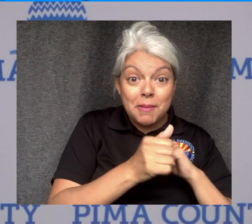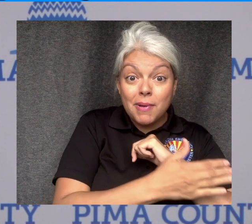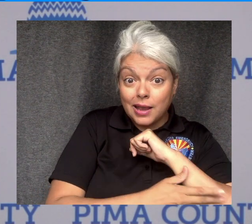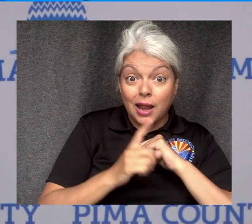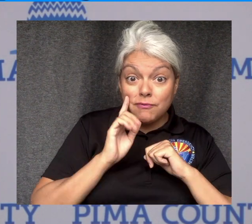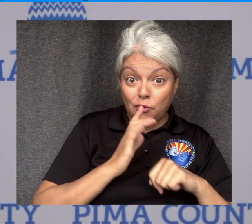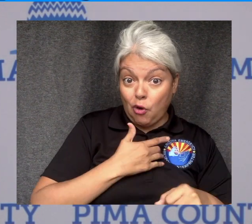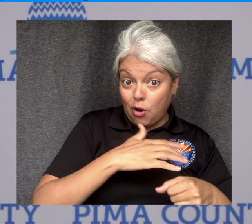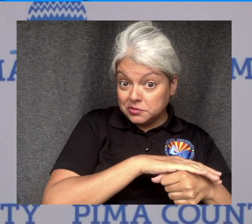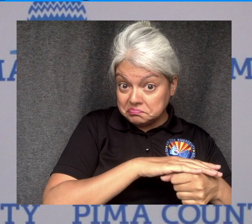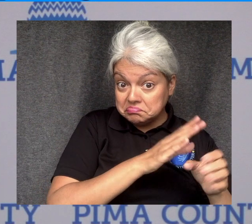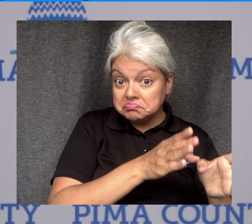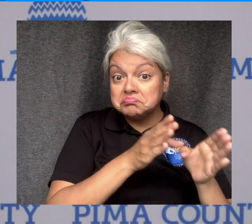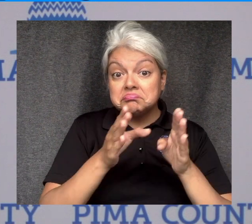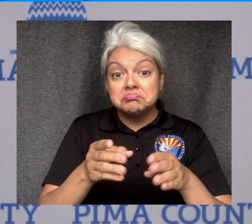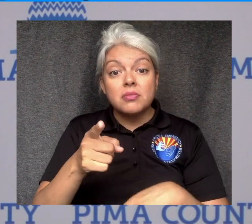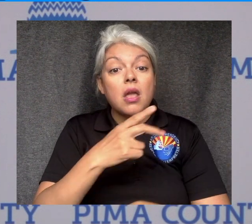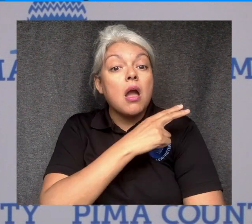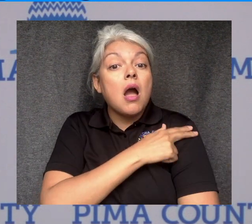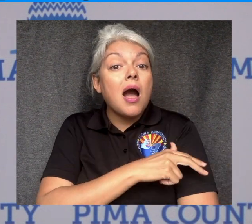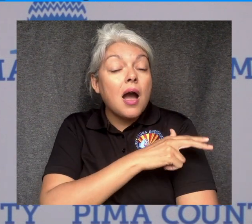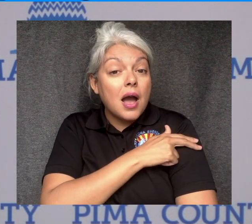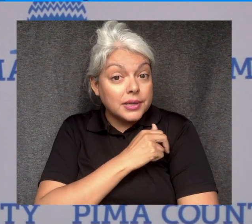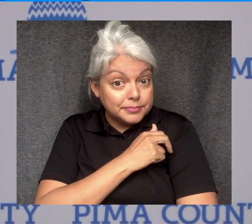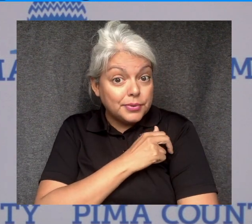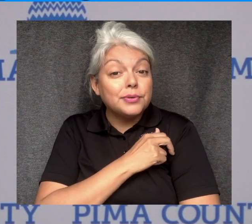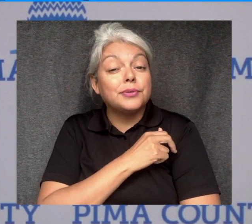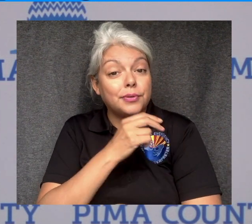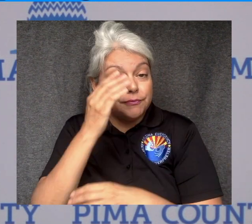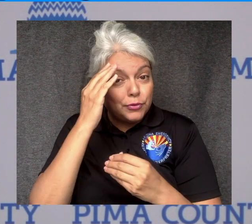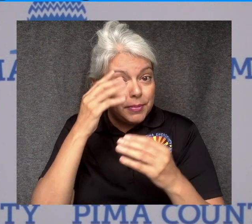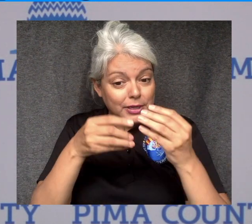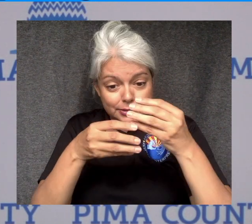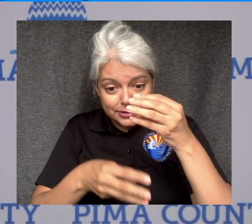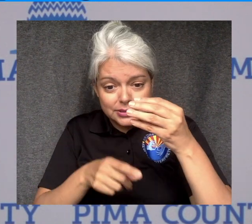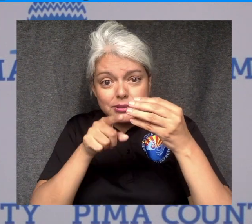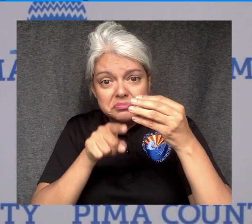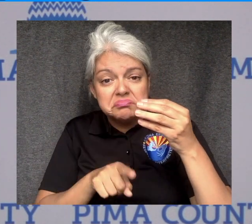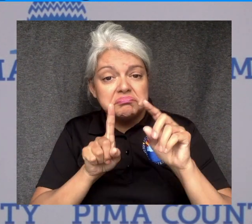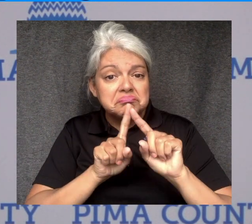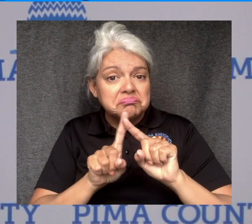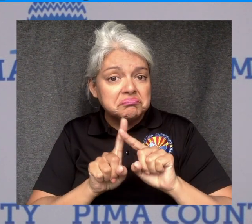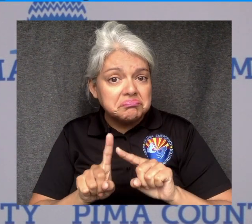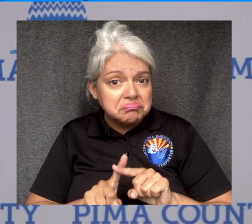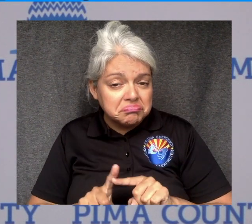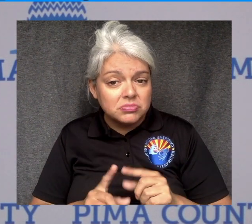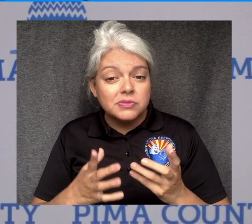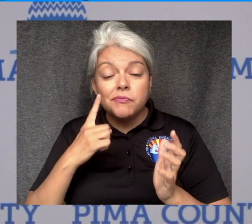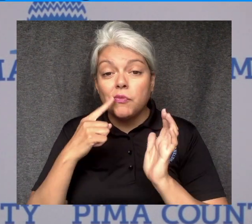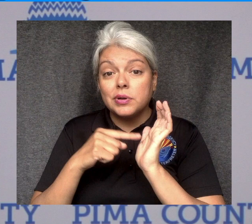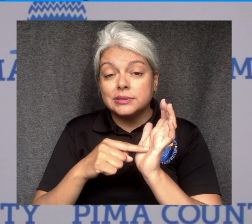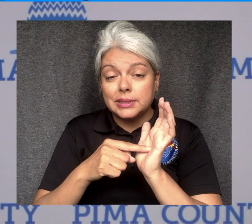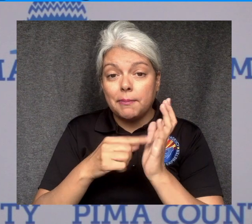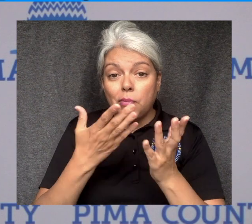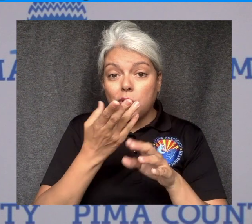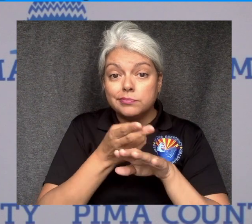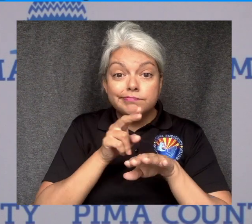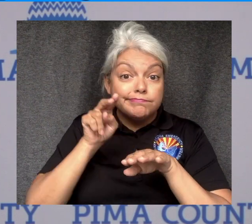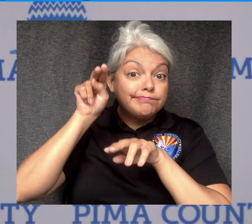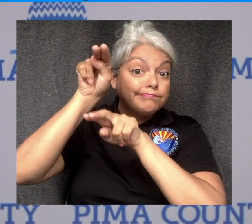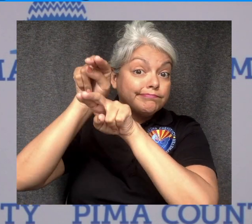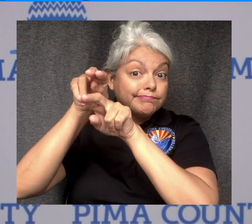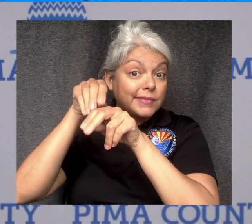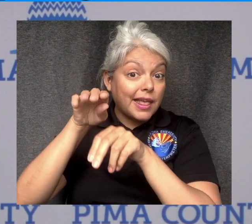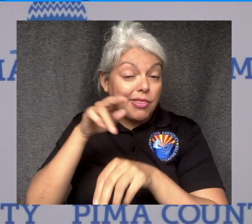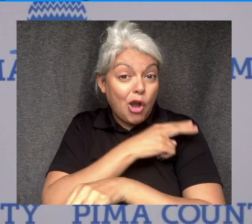about Pima. The hospitalization data. In that data set, you can drill down into different things that are in